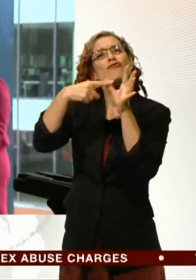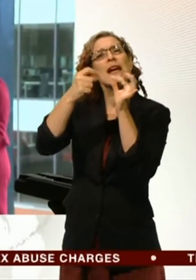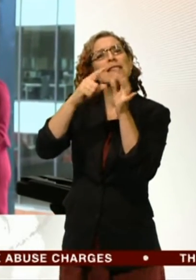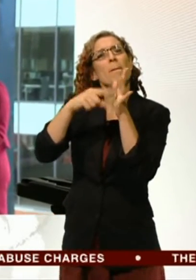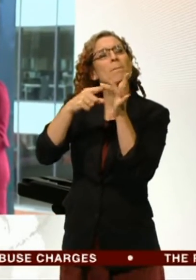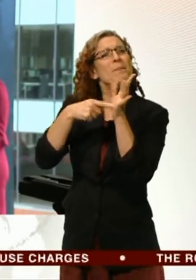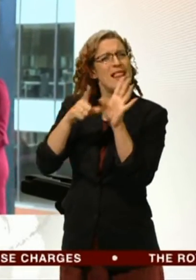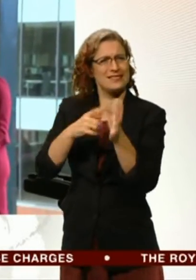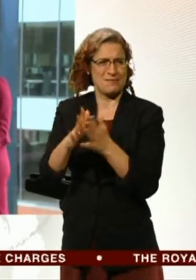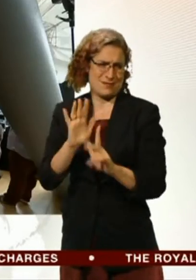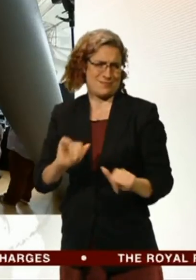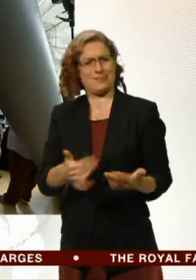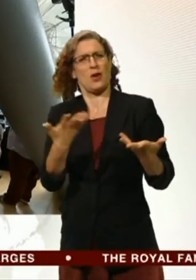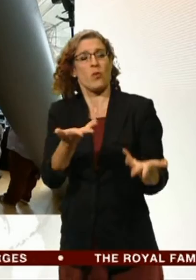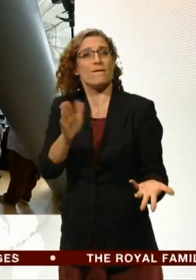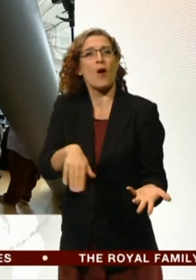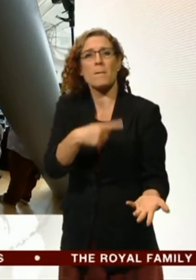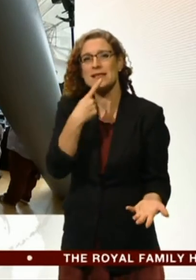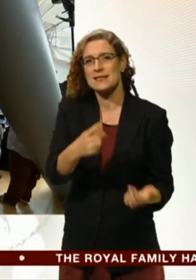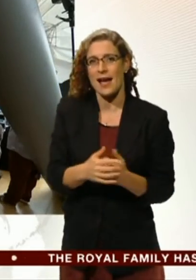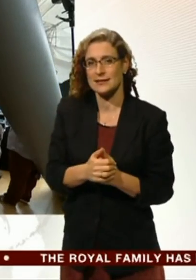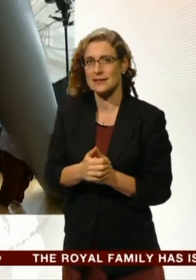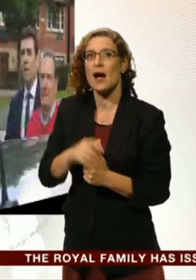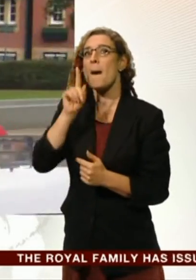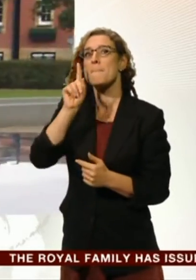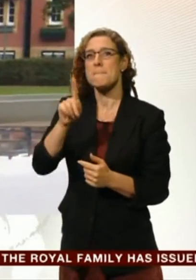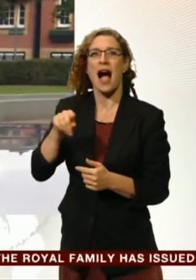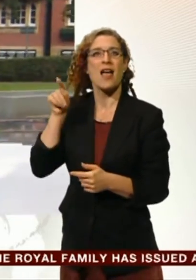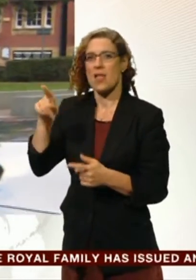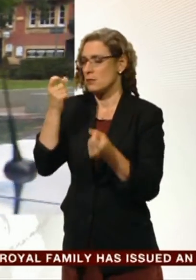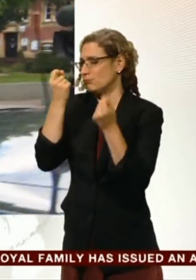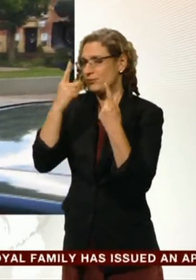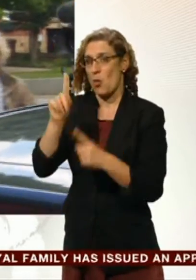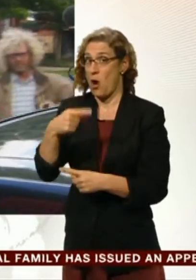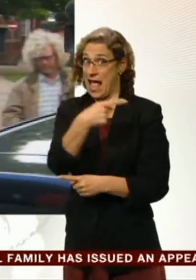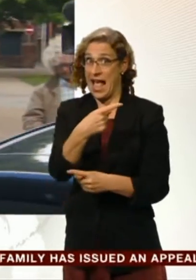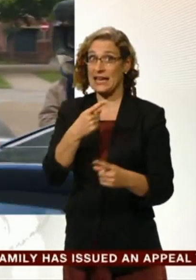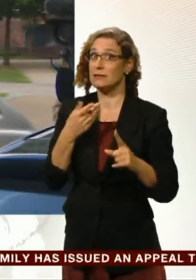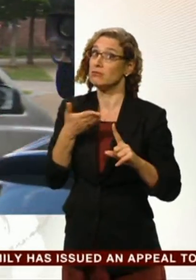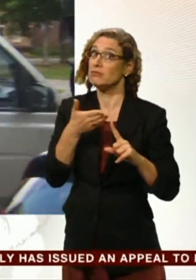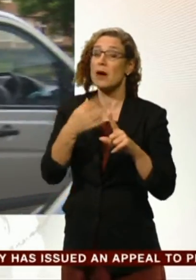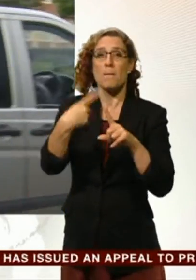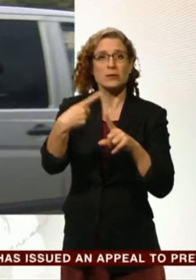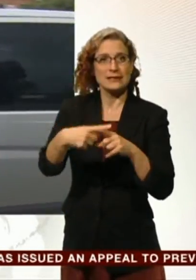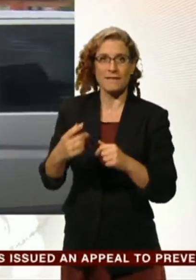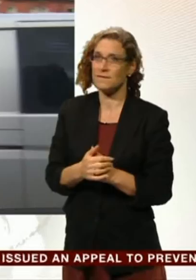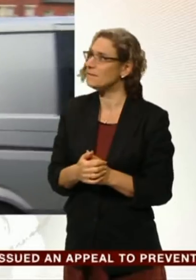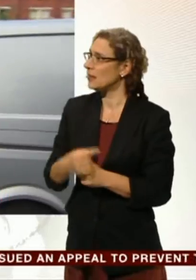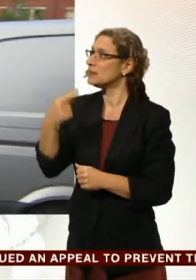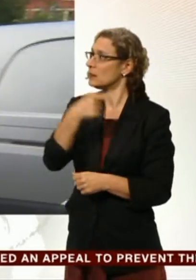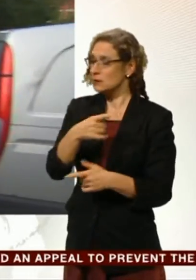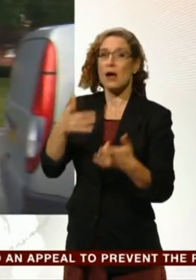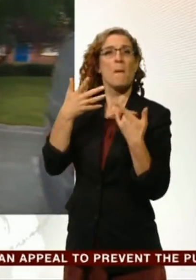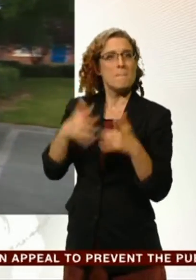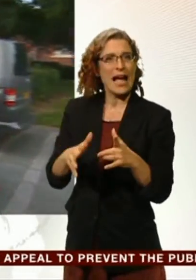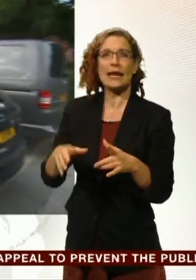said Corbyn's critics had misread the mood of the party. His team say he's been consistent. He has questioned Jeremy Corbyn's